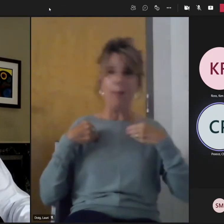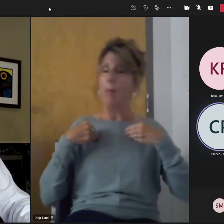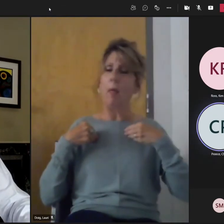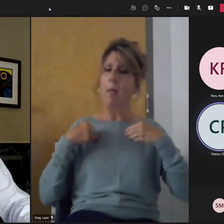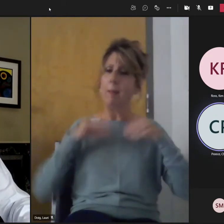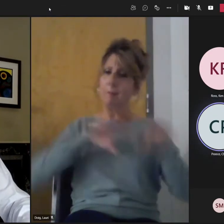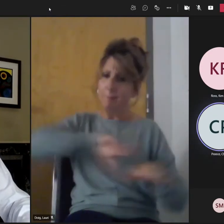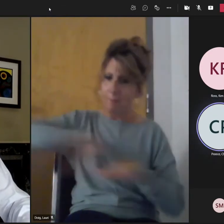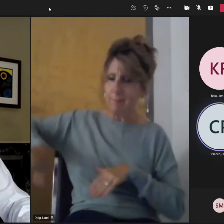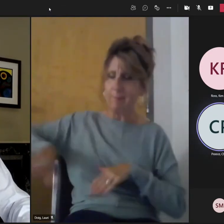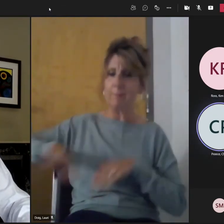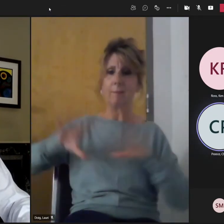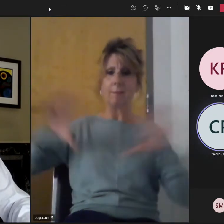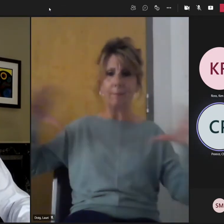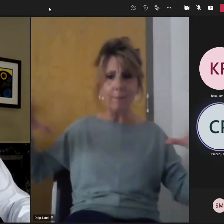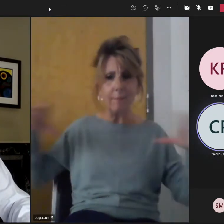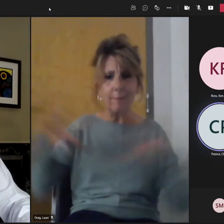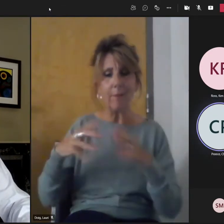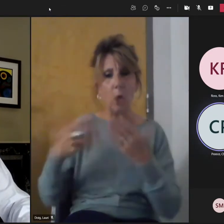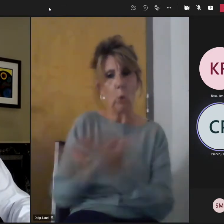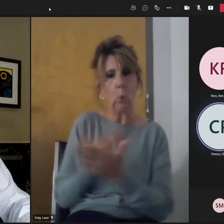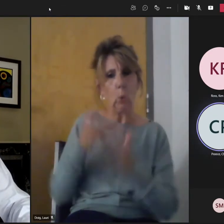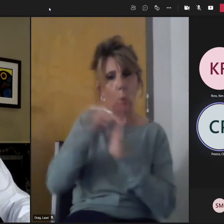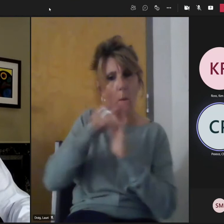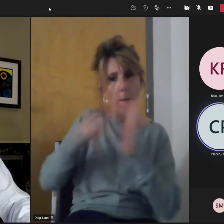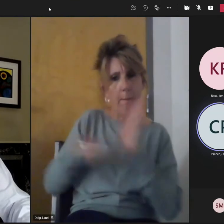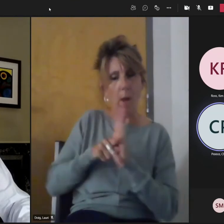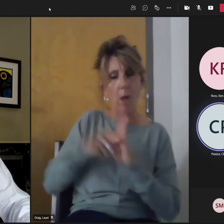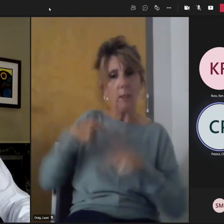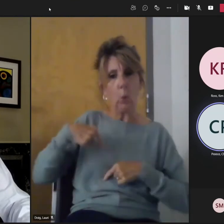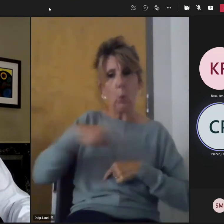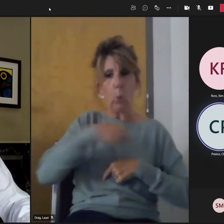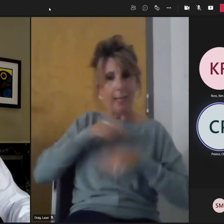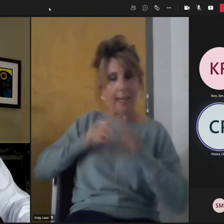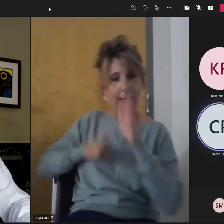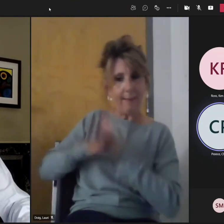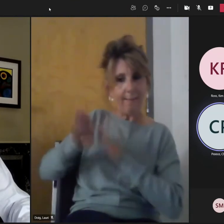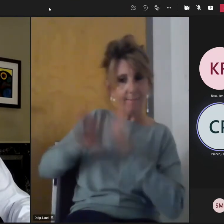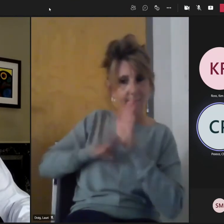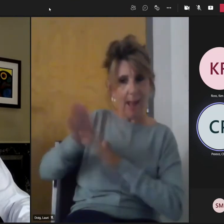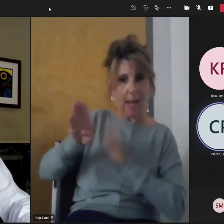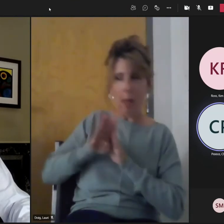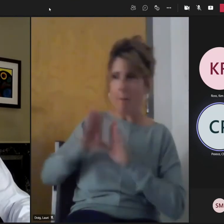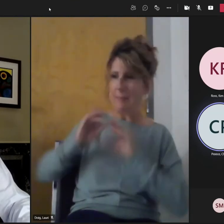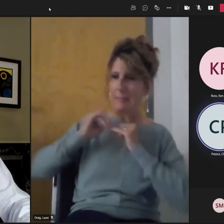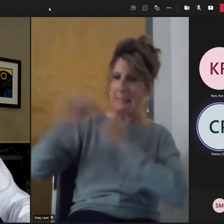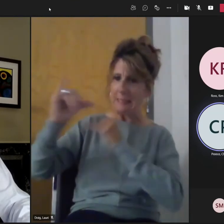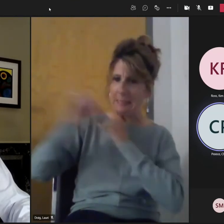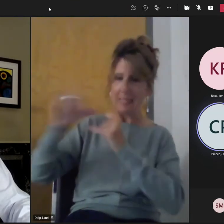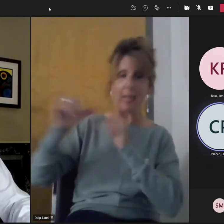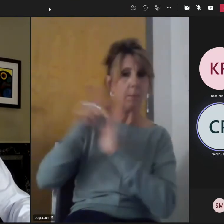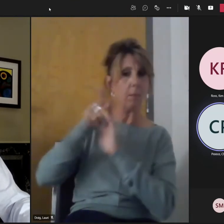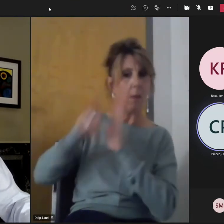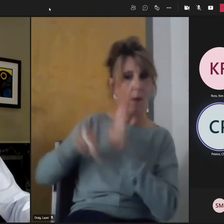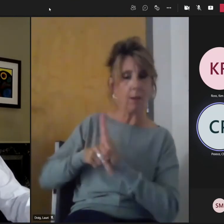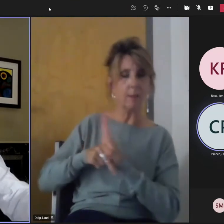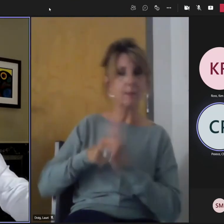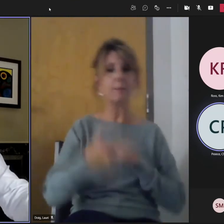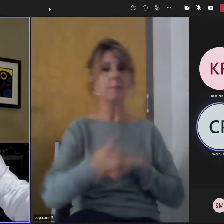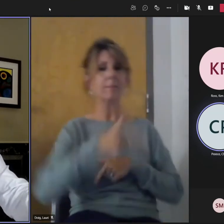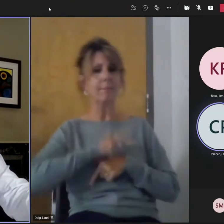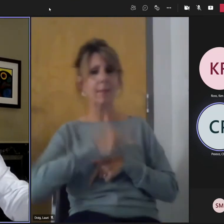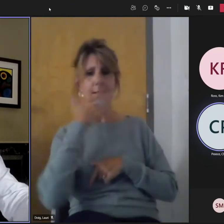the idea of policy. We're always about advocating for policy, positive policies with OHSC. So thank you for that.